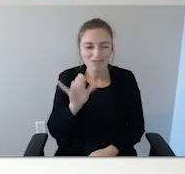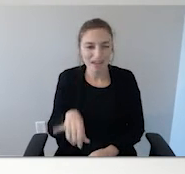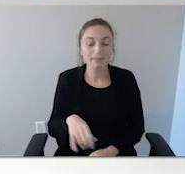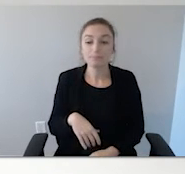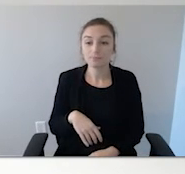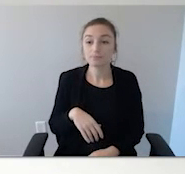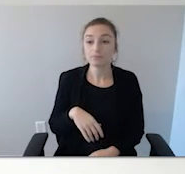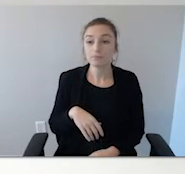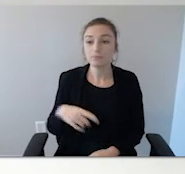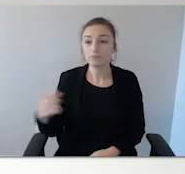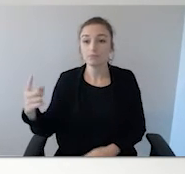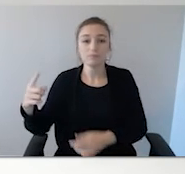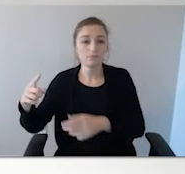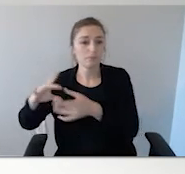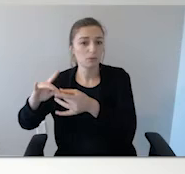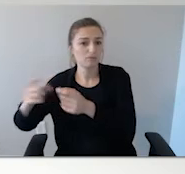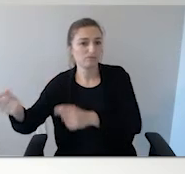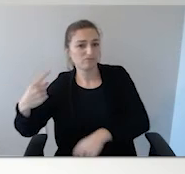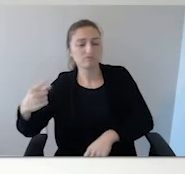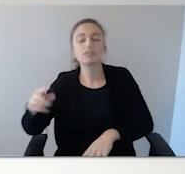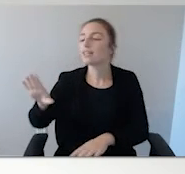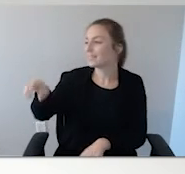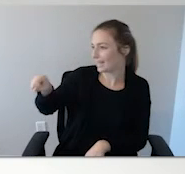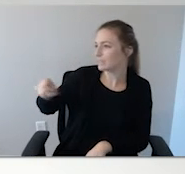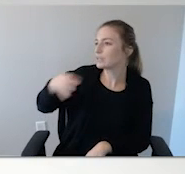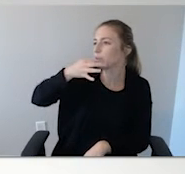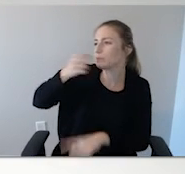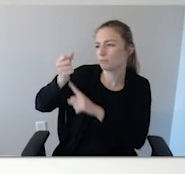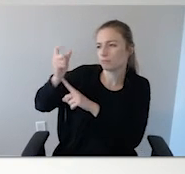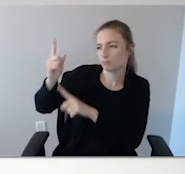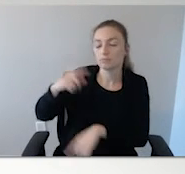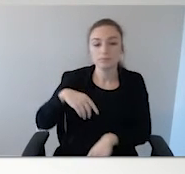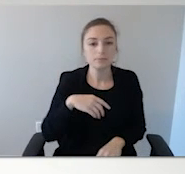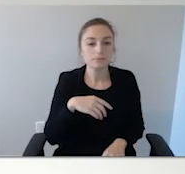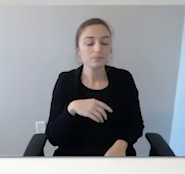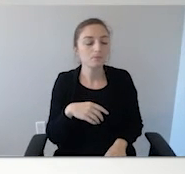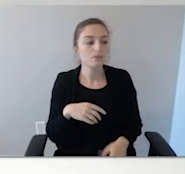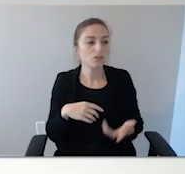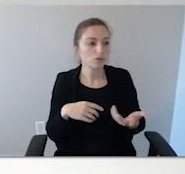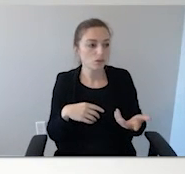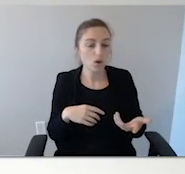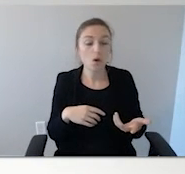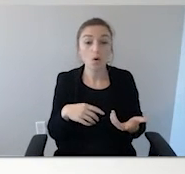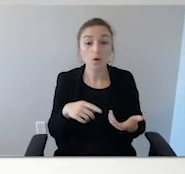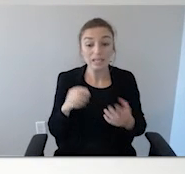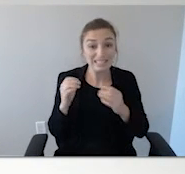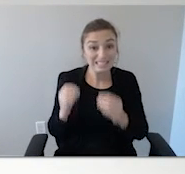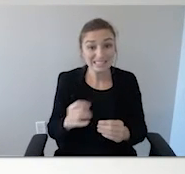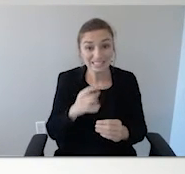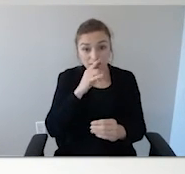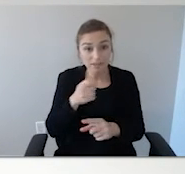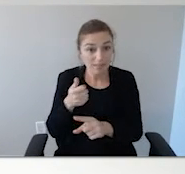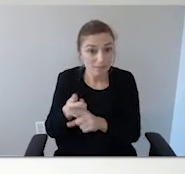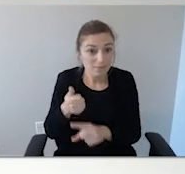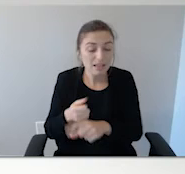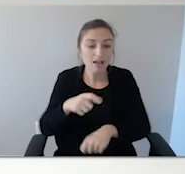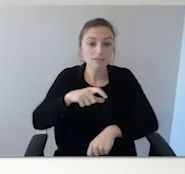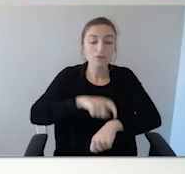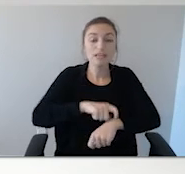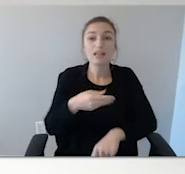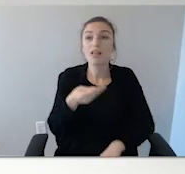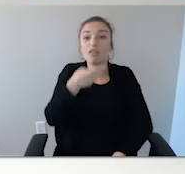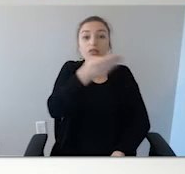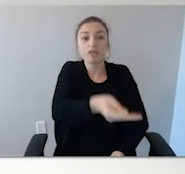Absolutely. And I'm getting to that. Absolutely. So, you can teach them to hand them this or if they're, if they get the state ID card,